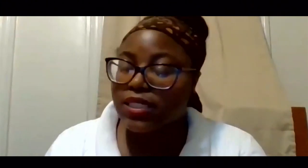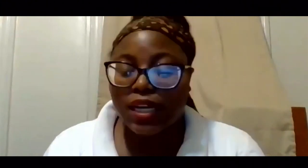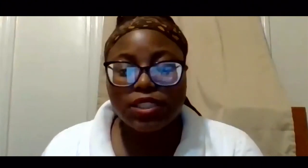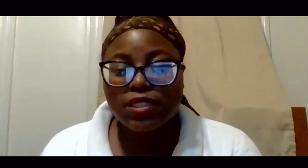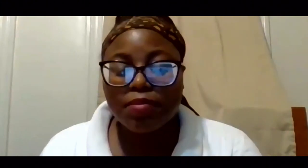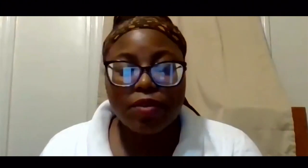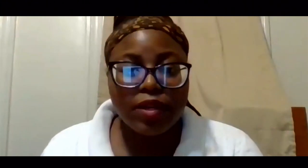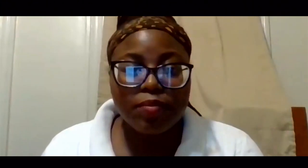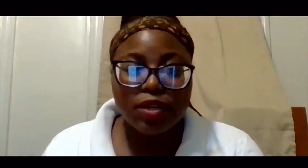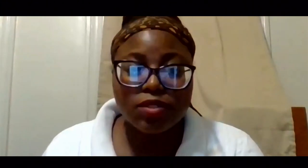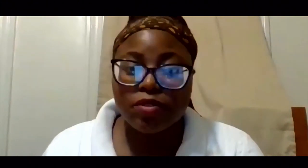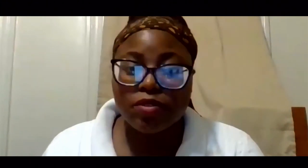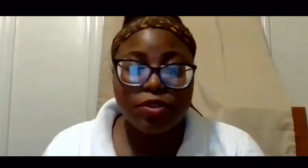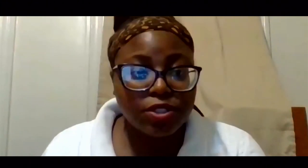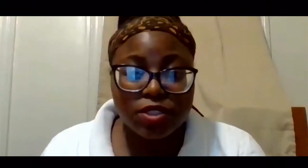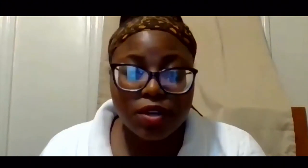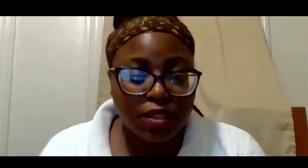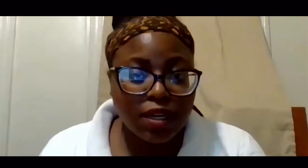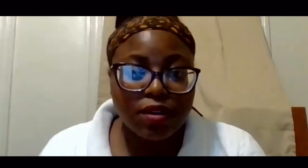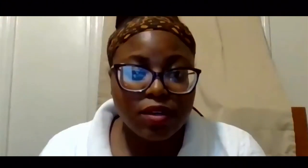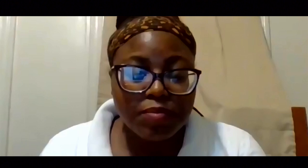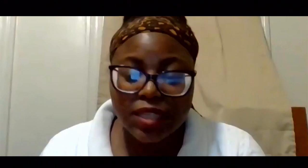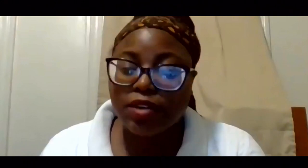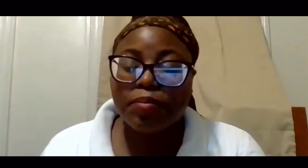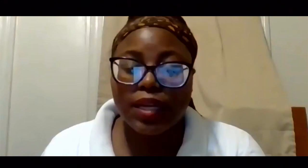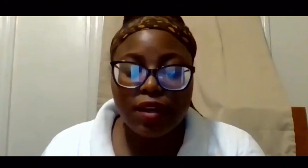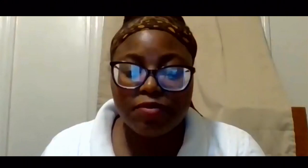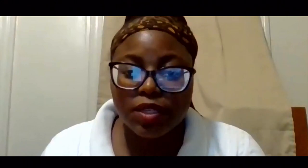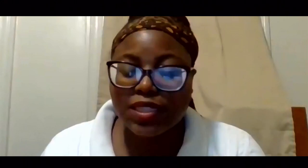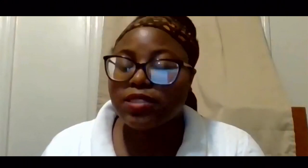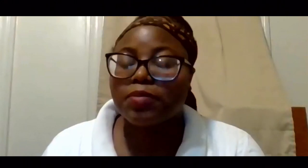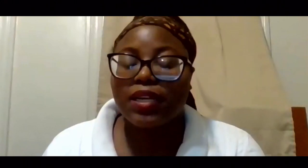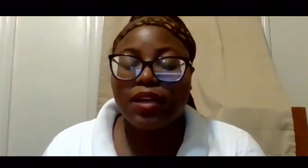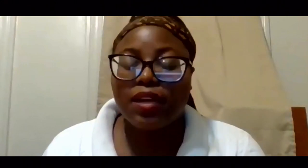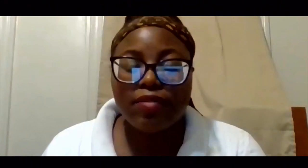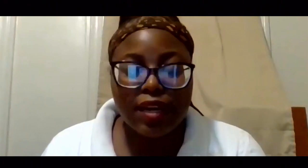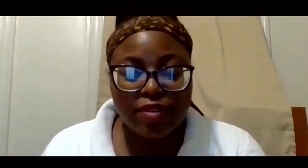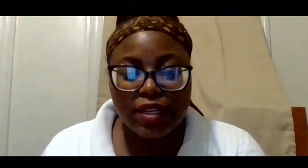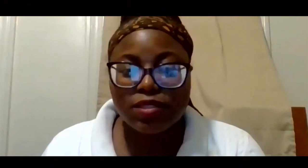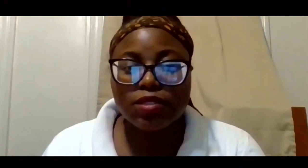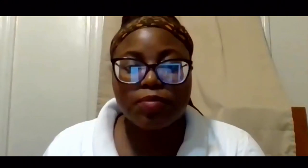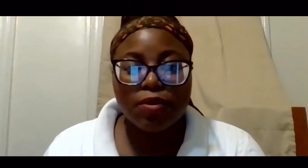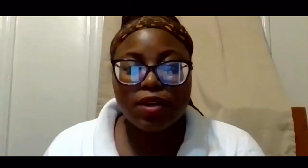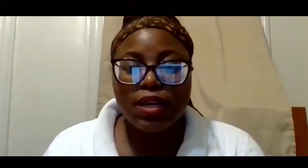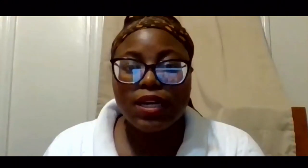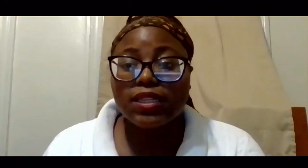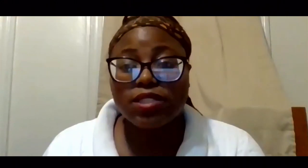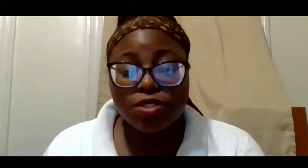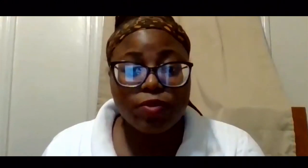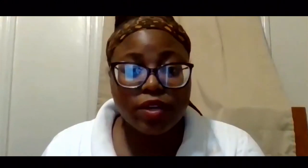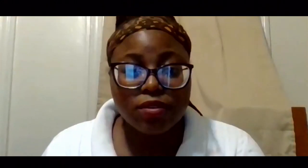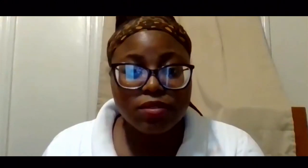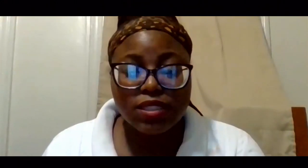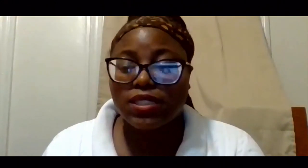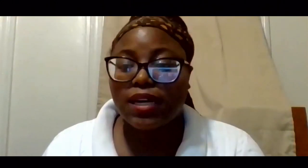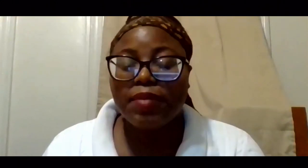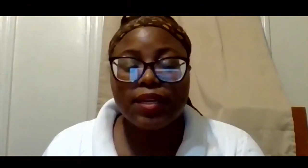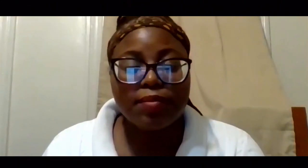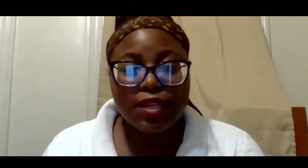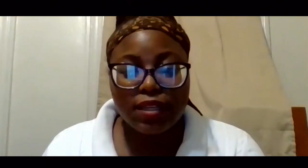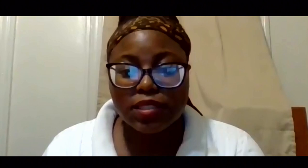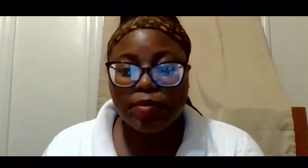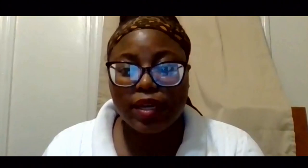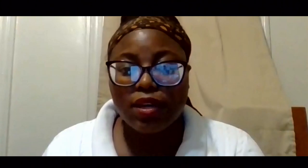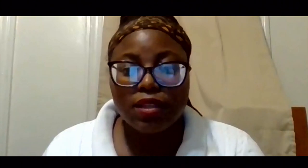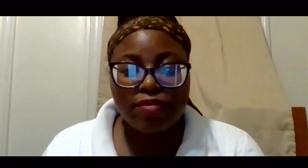And it's not just about reading books, although you should start there, because there are plenty of books and there's plenty of evidence to support that this is real. This is not a